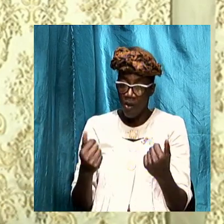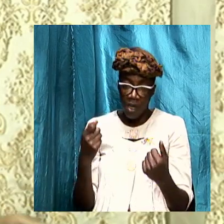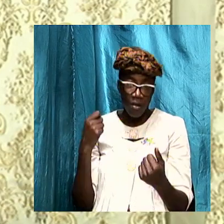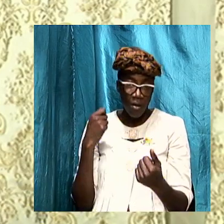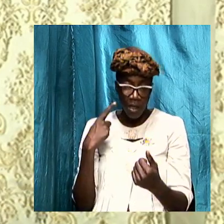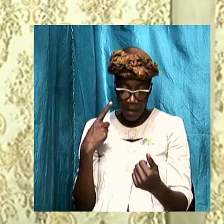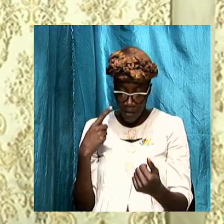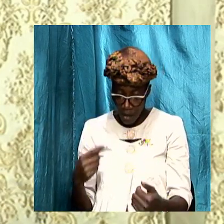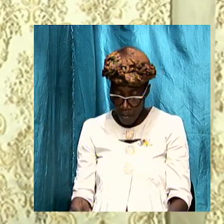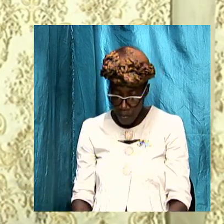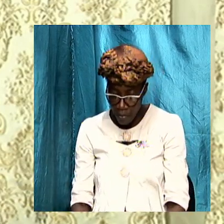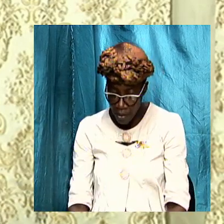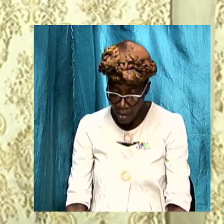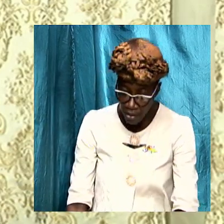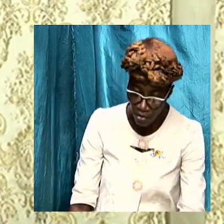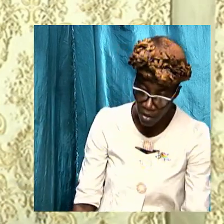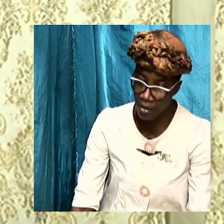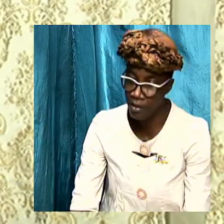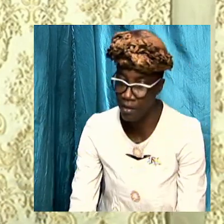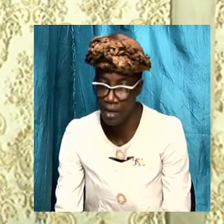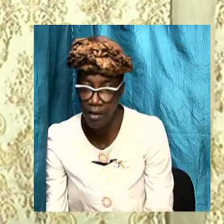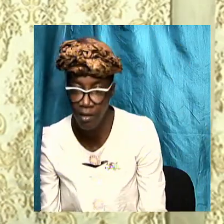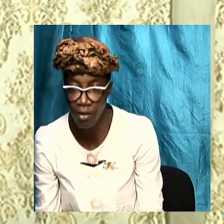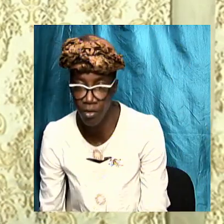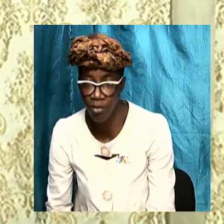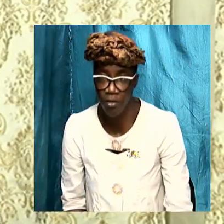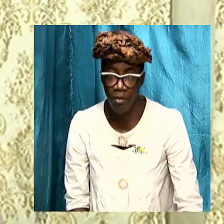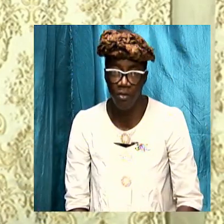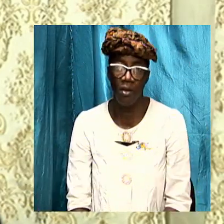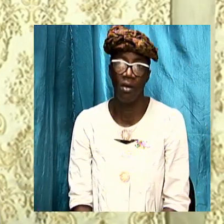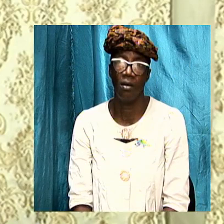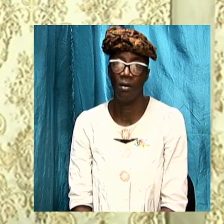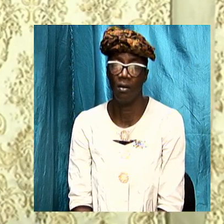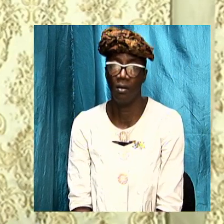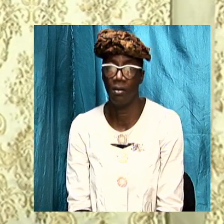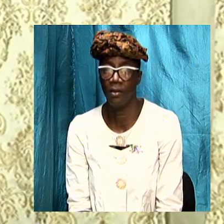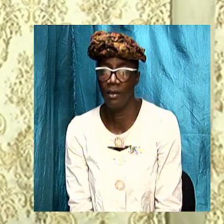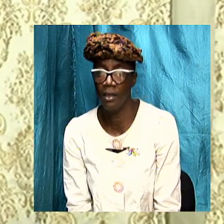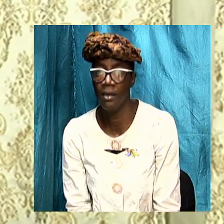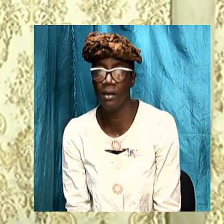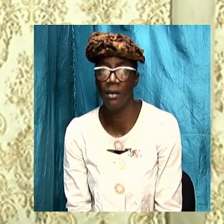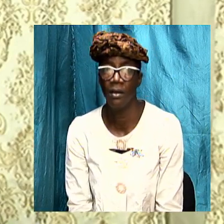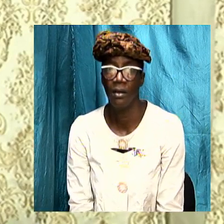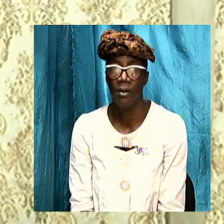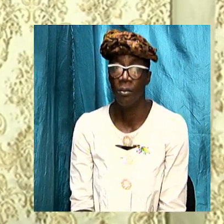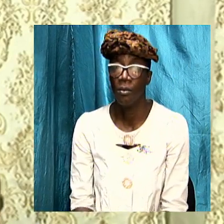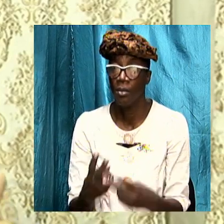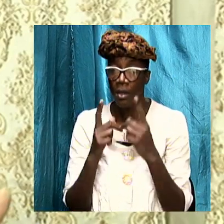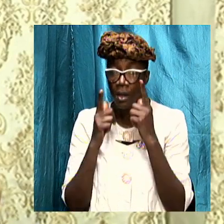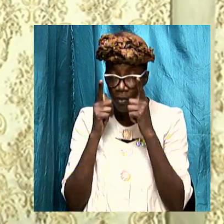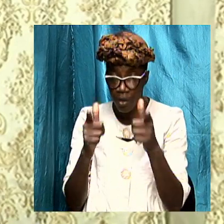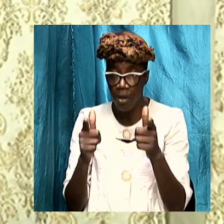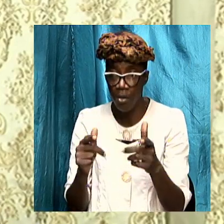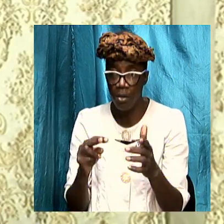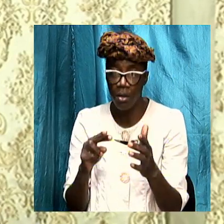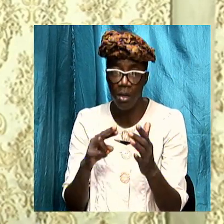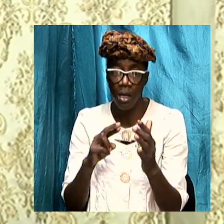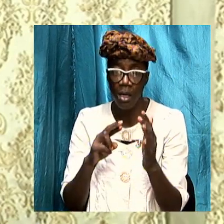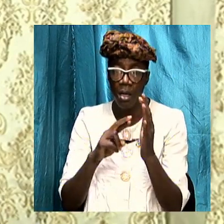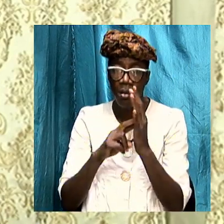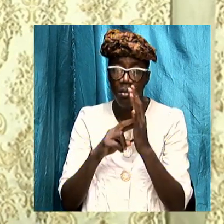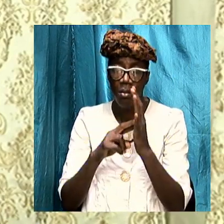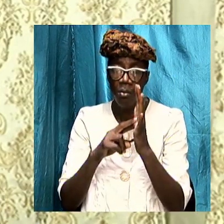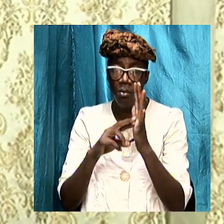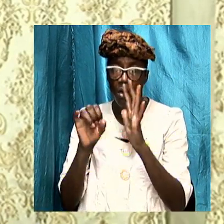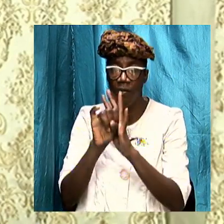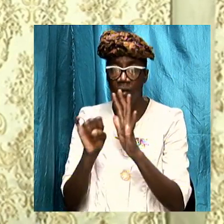we can and will understand because as we look through the book of revelation we are going to use scriptures at